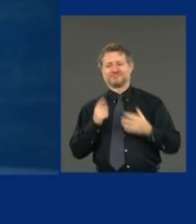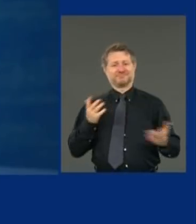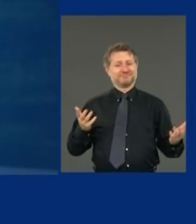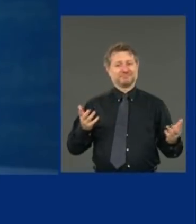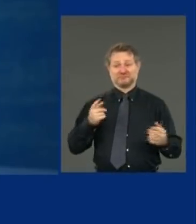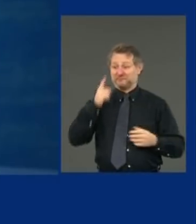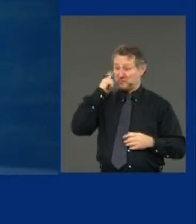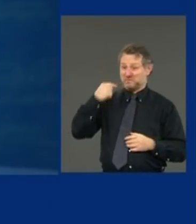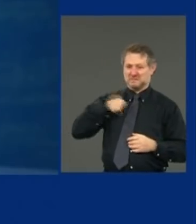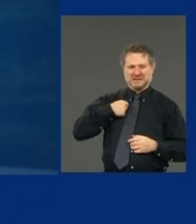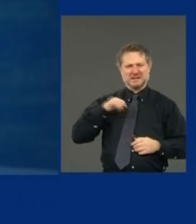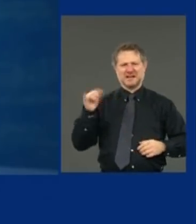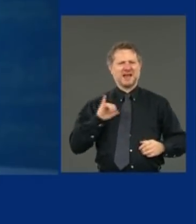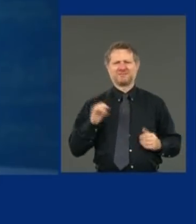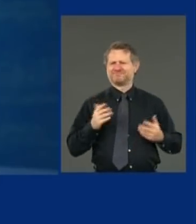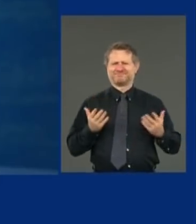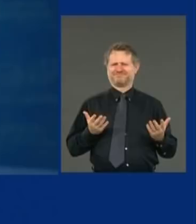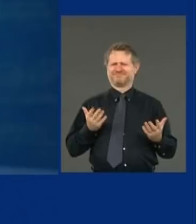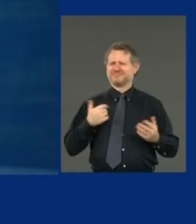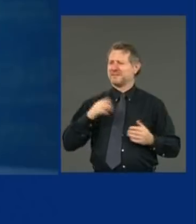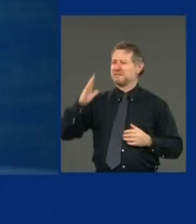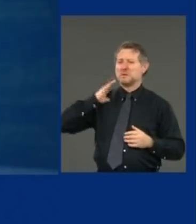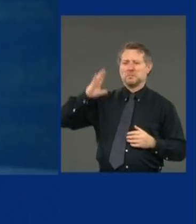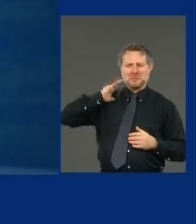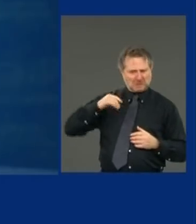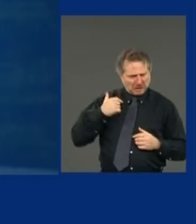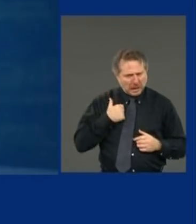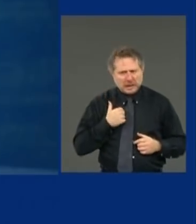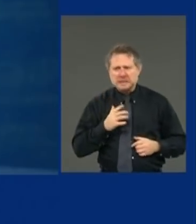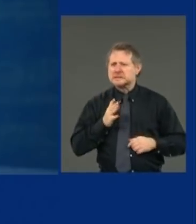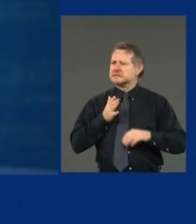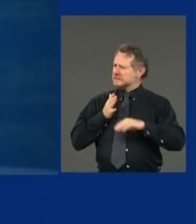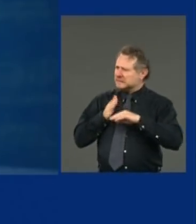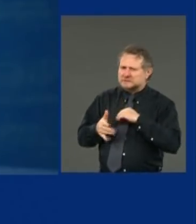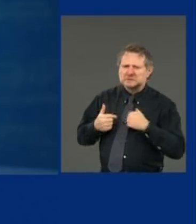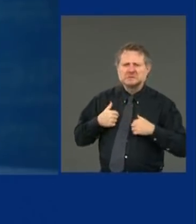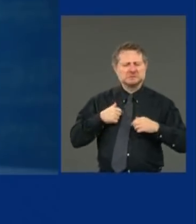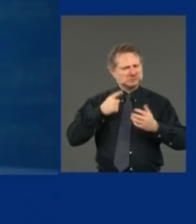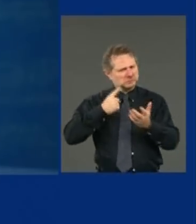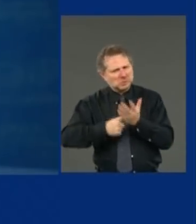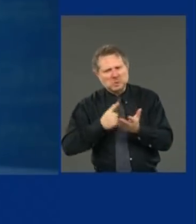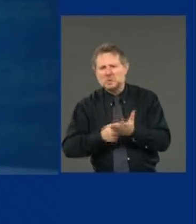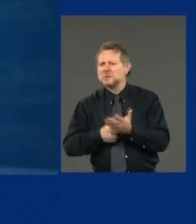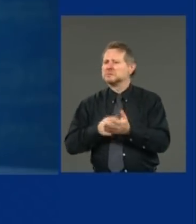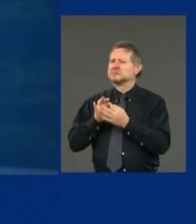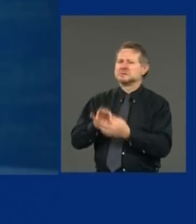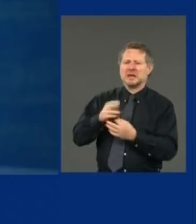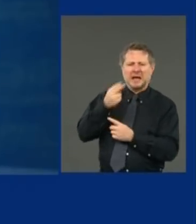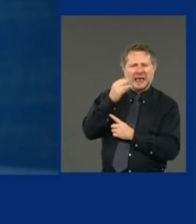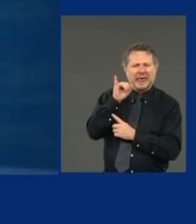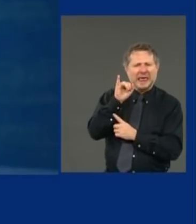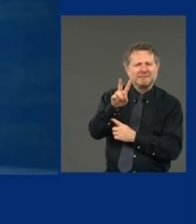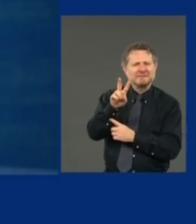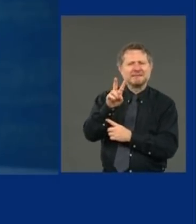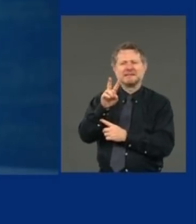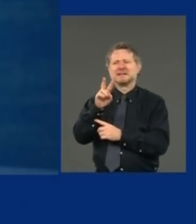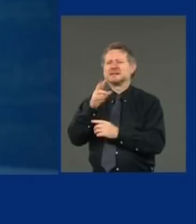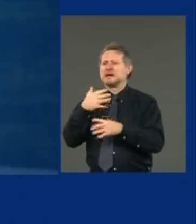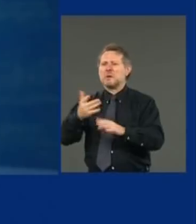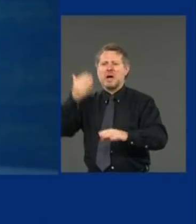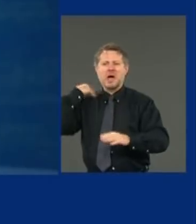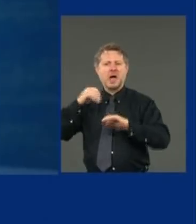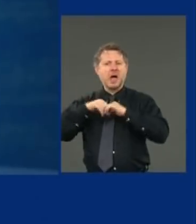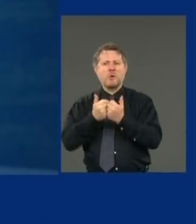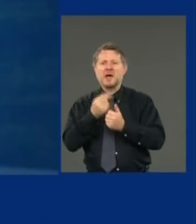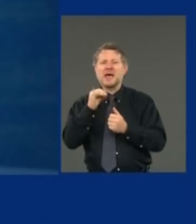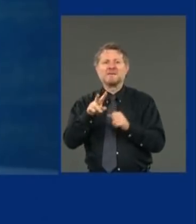of the education we campaign we went through after we learned about the HIV virus and transmission of the HIV.